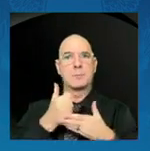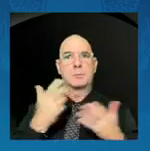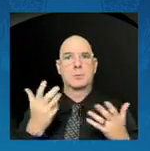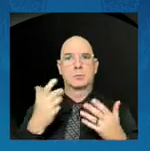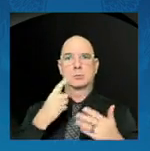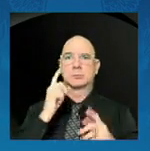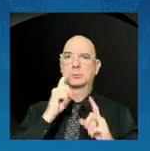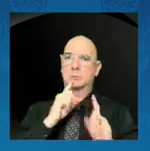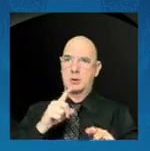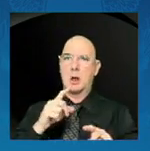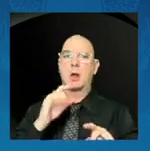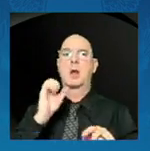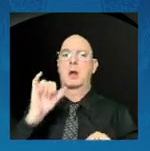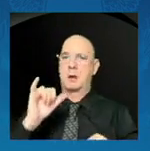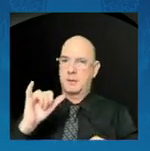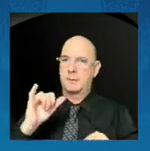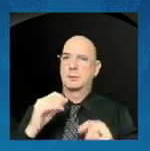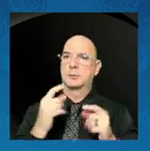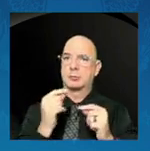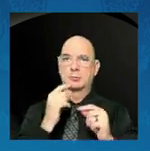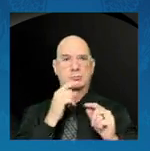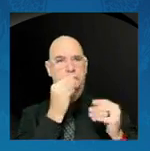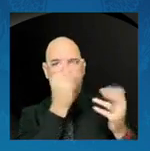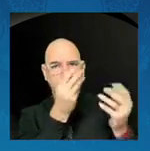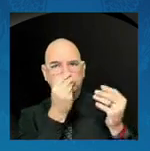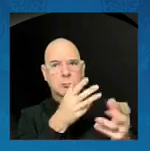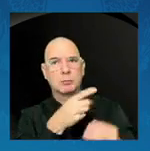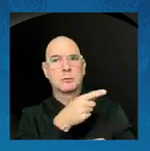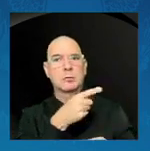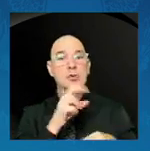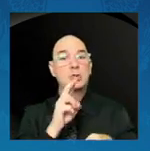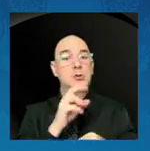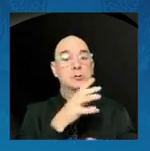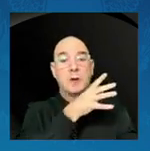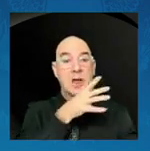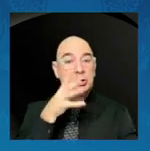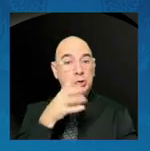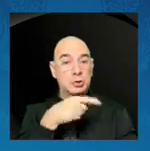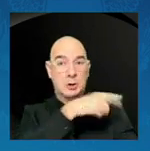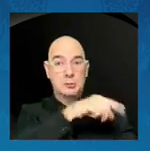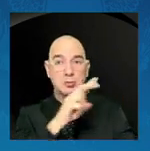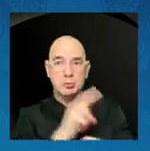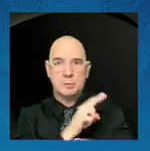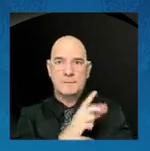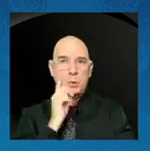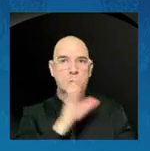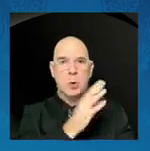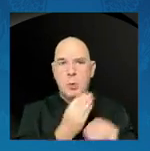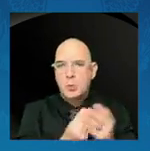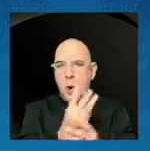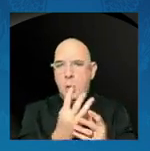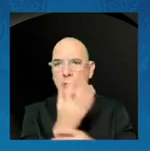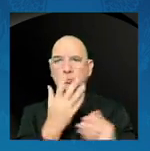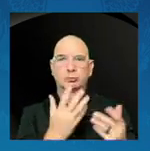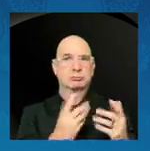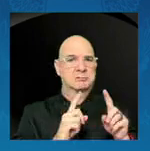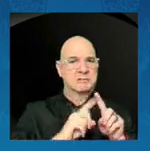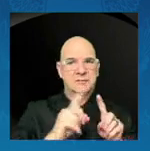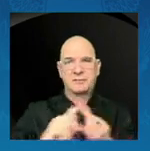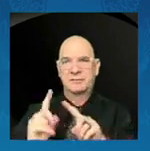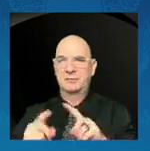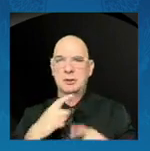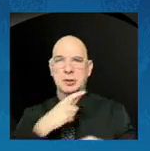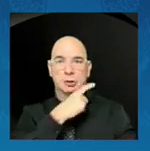are being used by farmers to assess their crops. As drought and heat threatens their